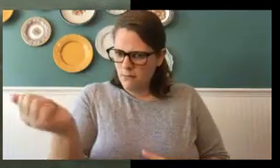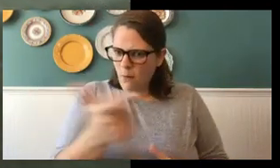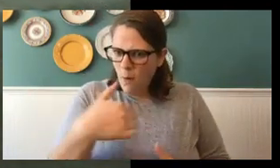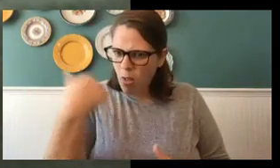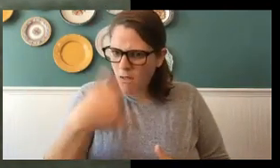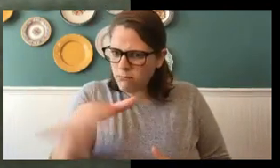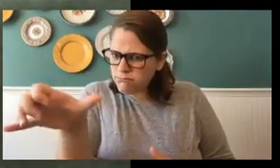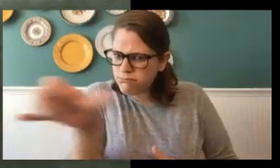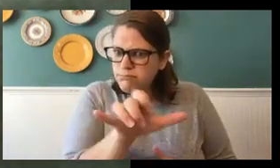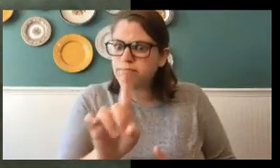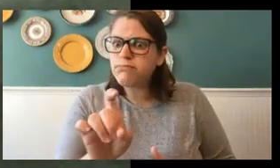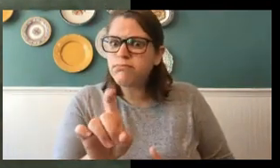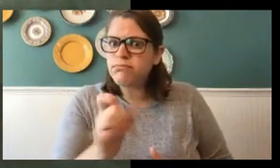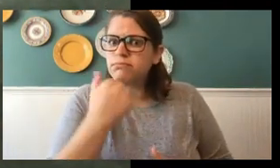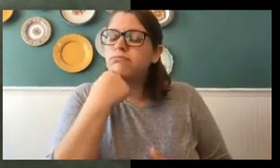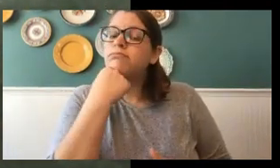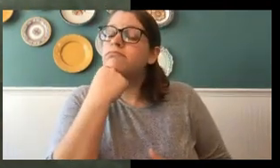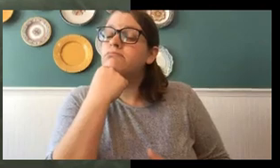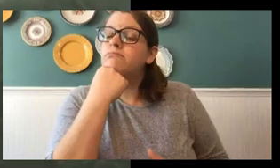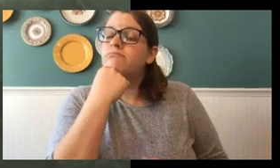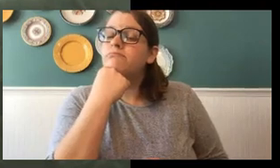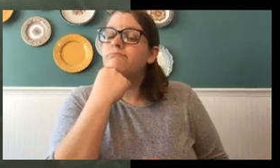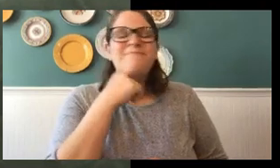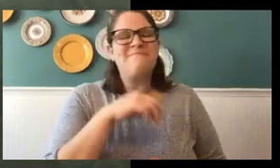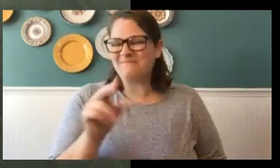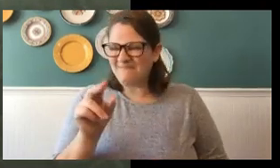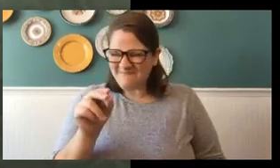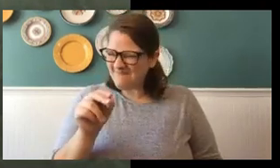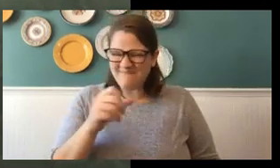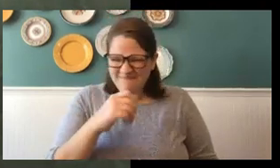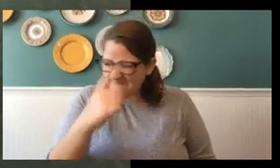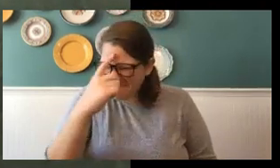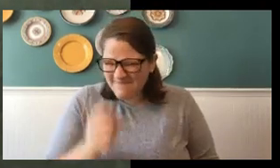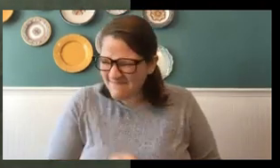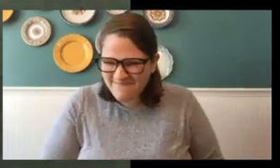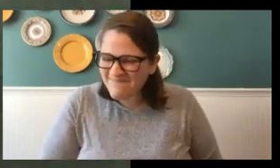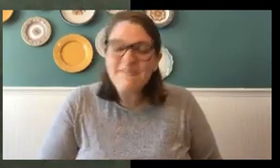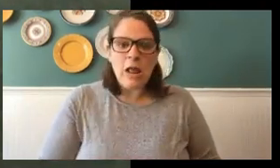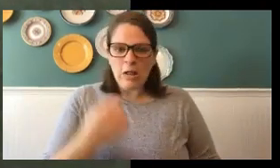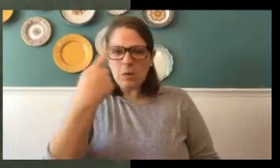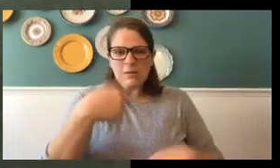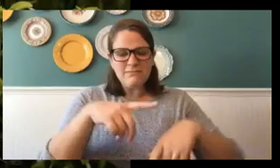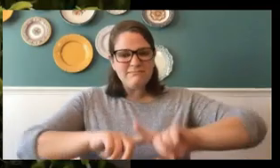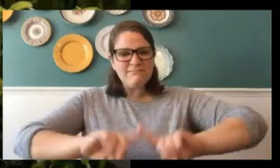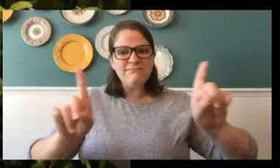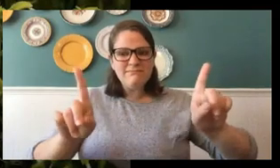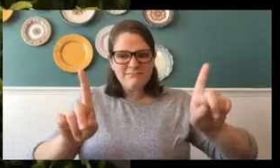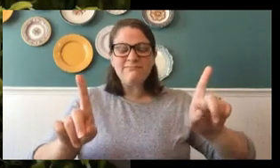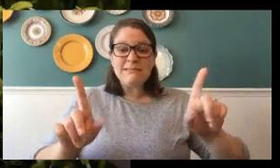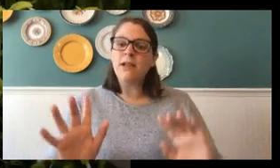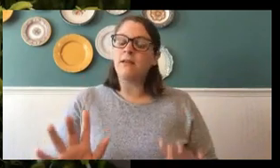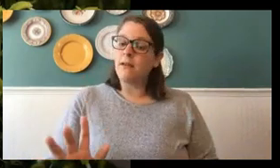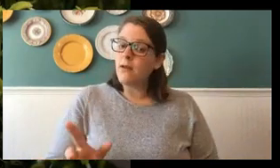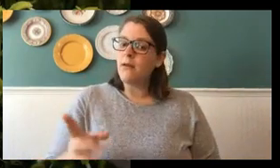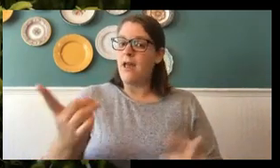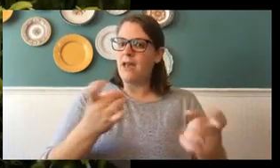look the same? Hmm, no, I don't think so. I think they all look different. And for those of you